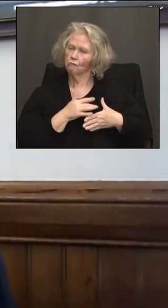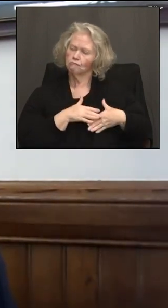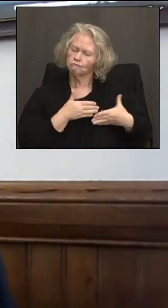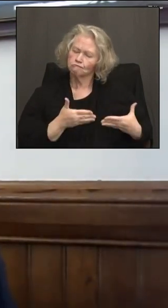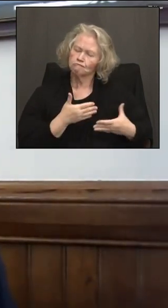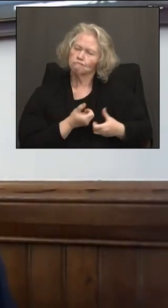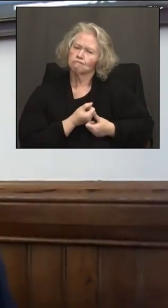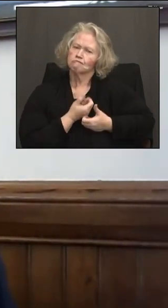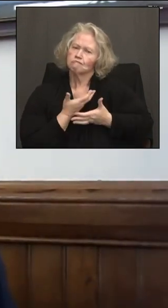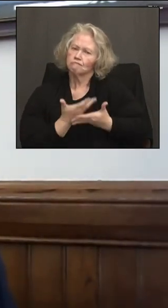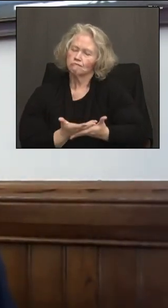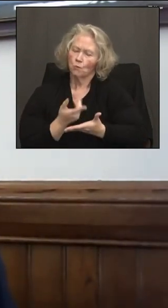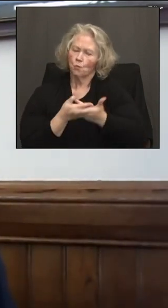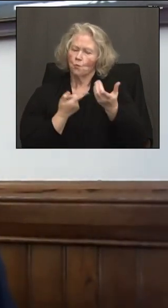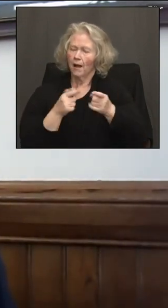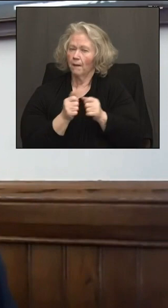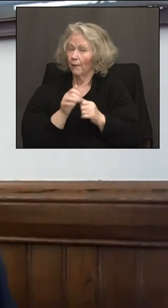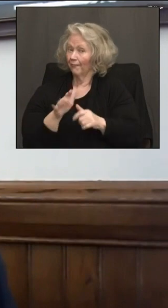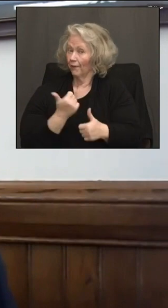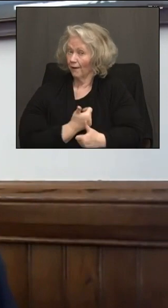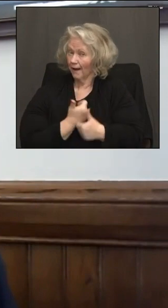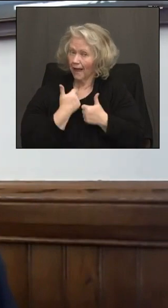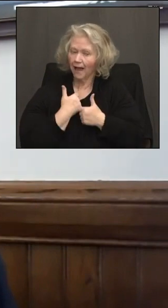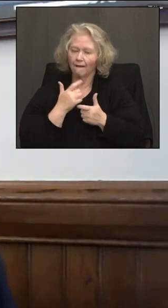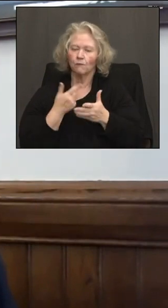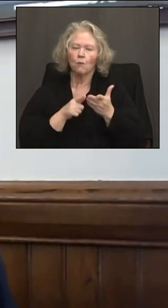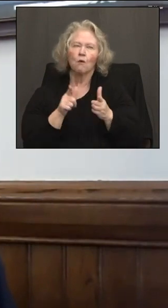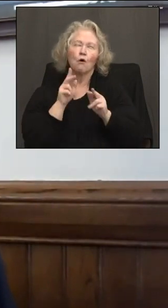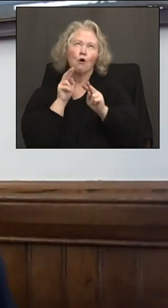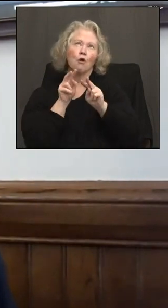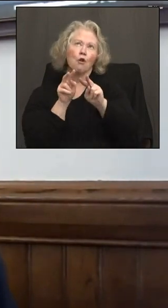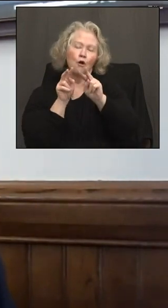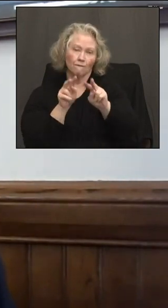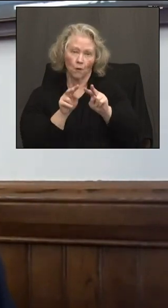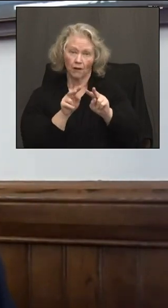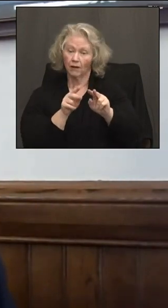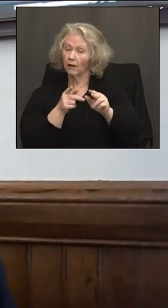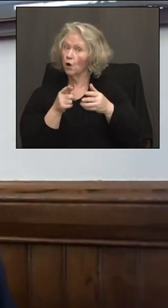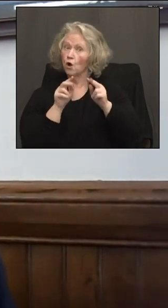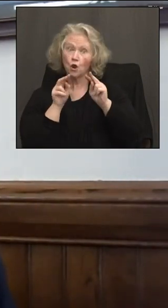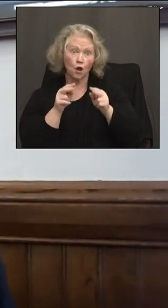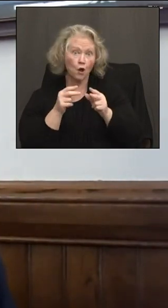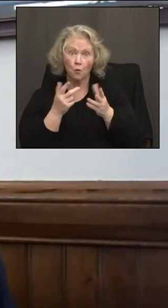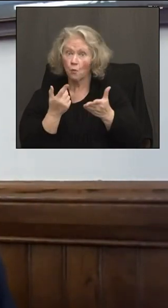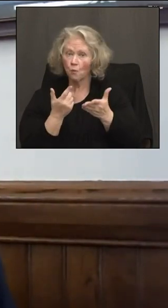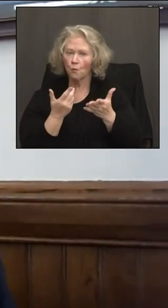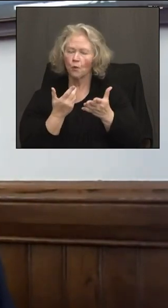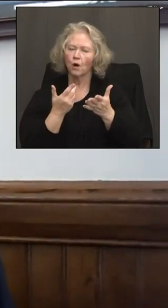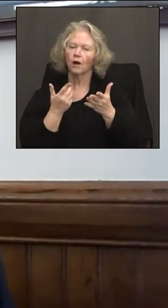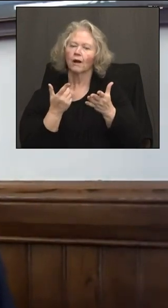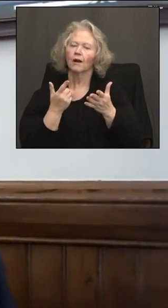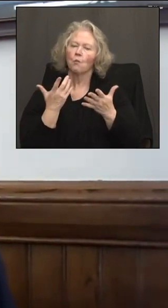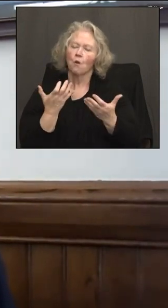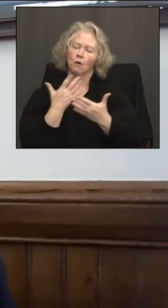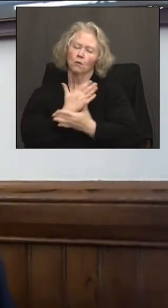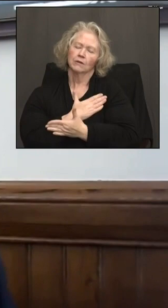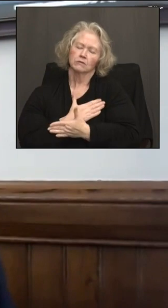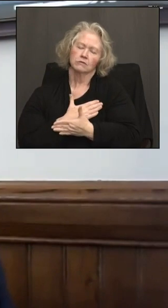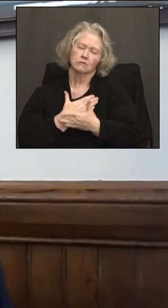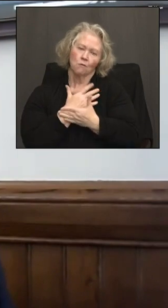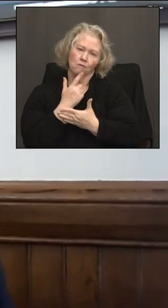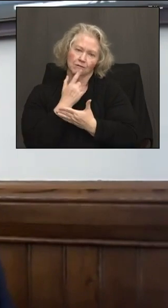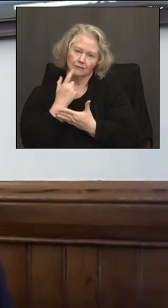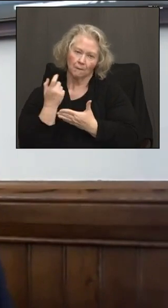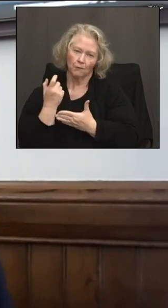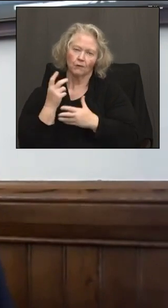they've gone on right now in their lives and what they look forward to. One of the things that they were looking forward to was enjoying their summer, getting